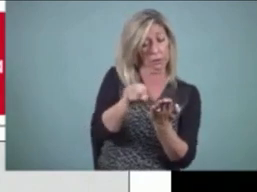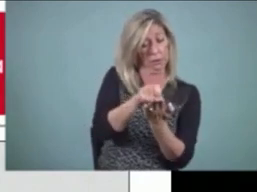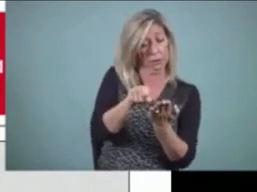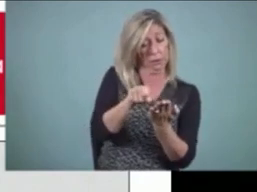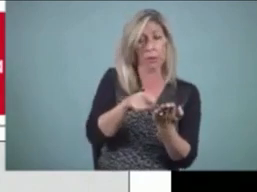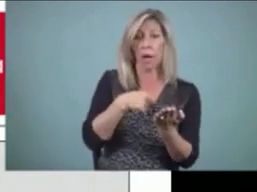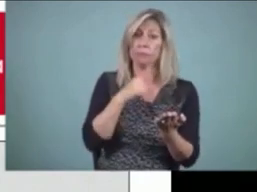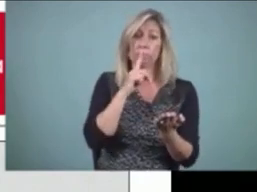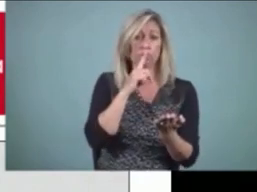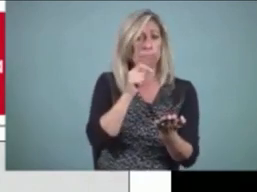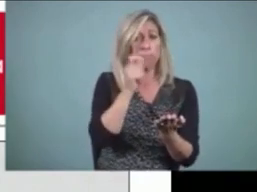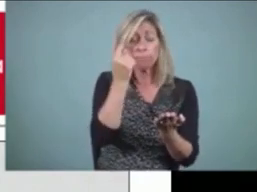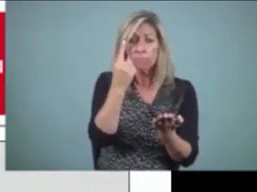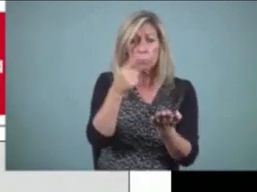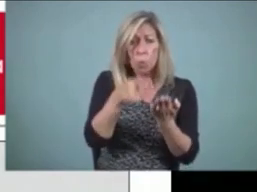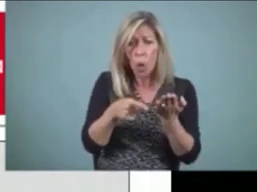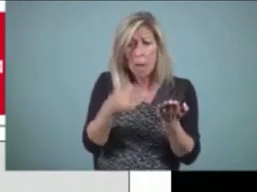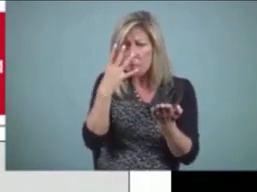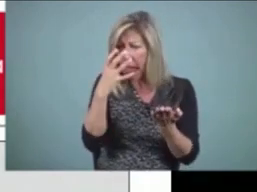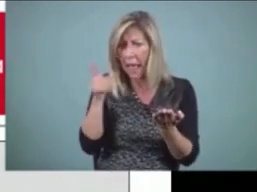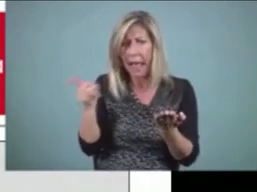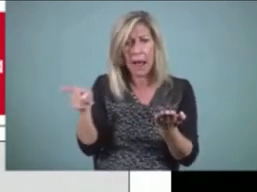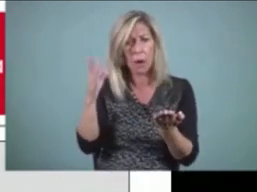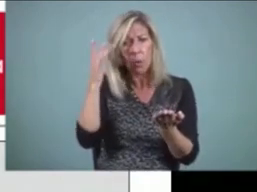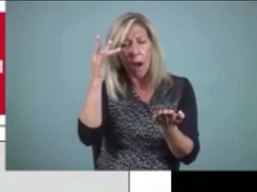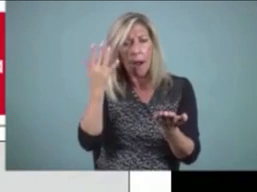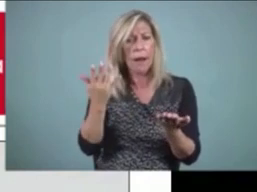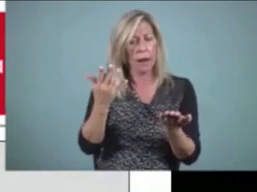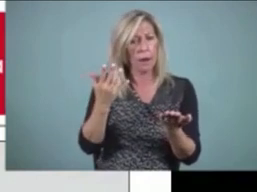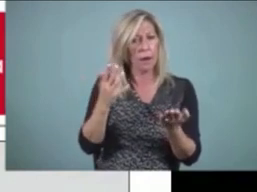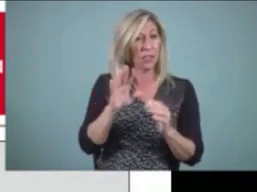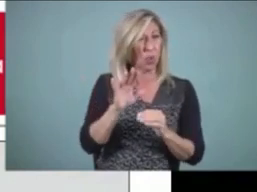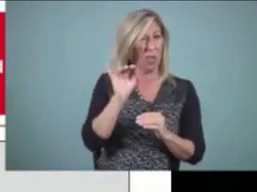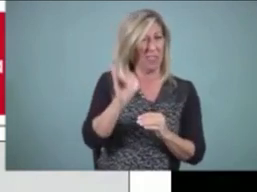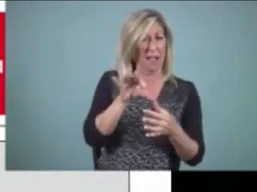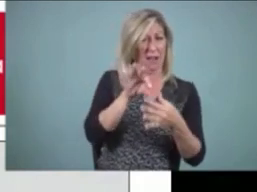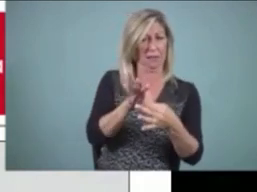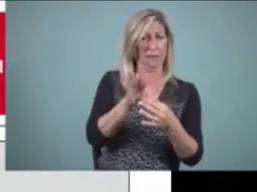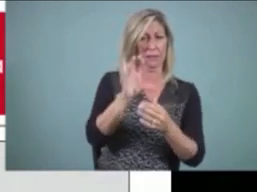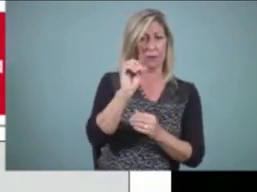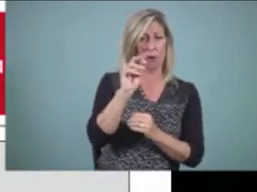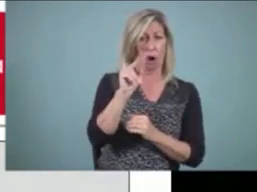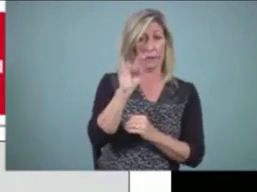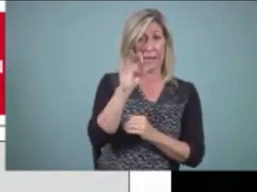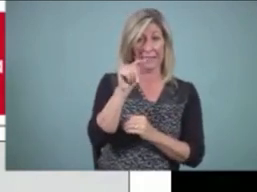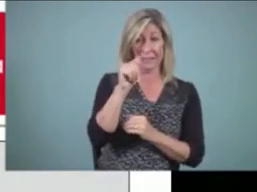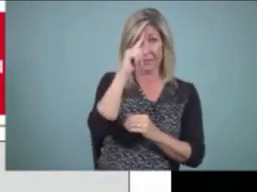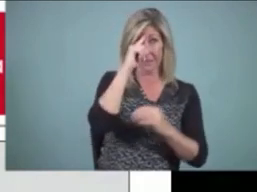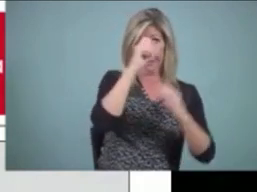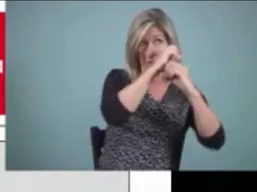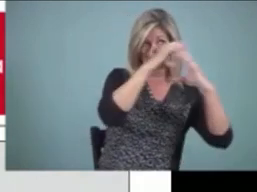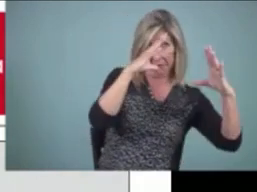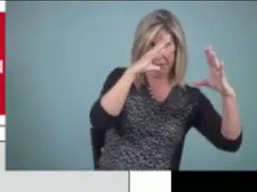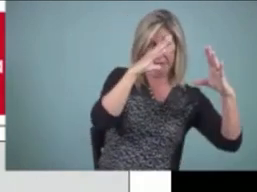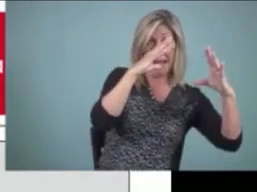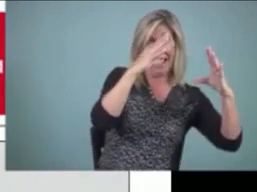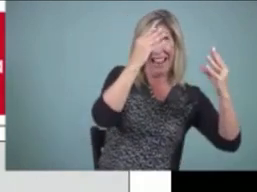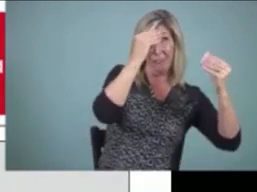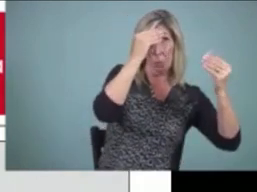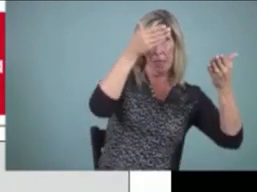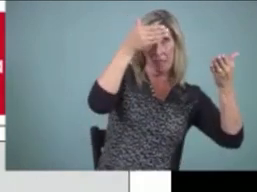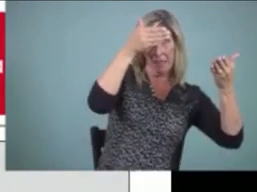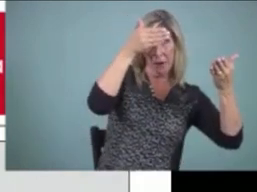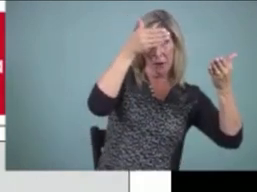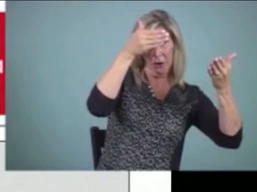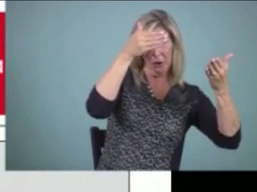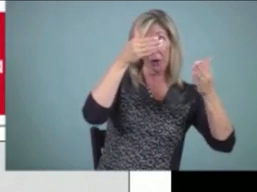understand what it is you're trying to say. So remember the content space and the rhetorical space? She knows more about